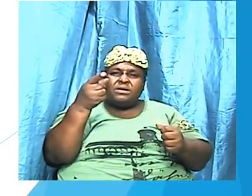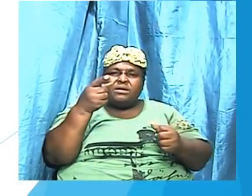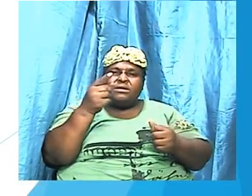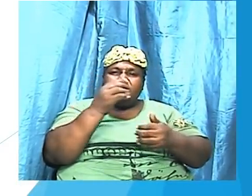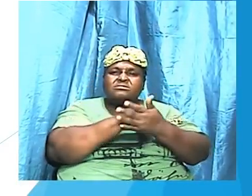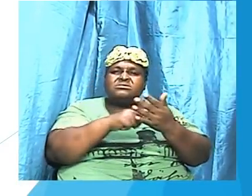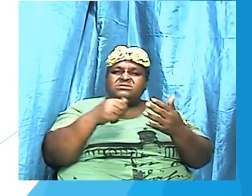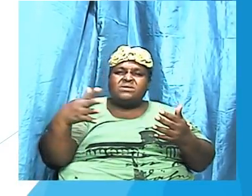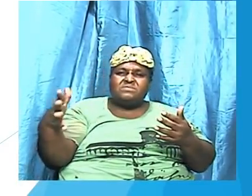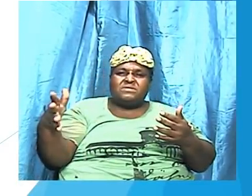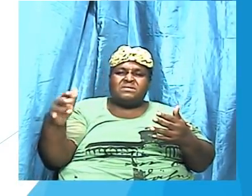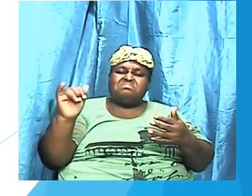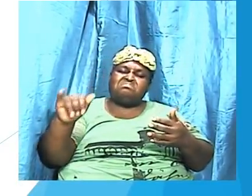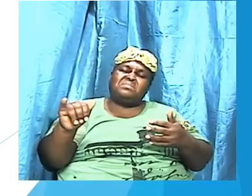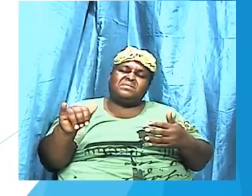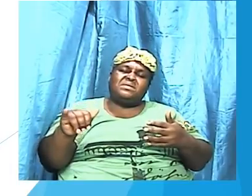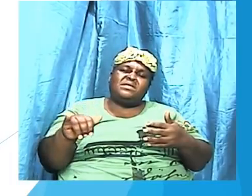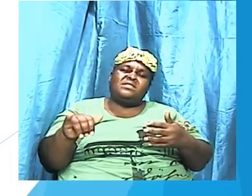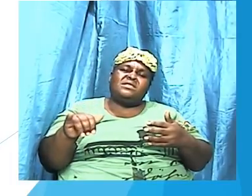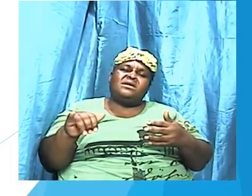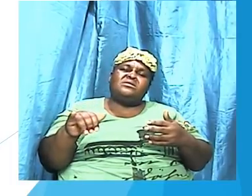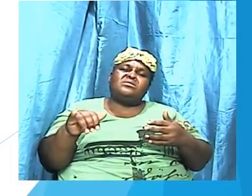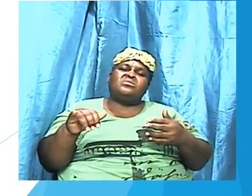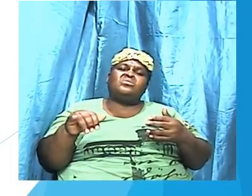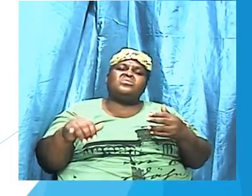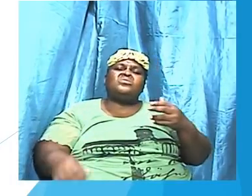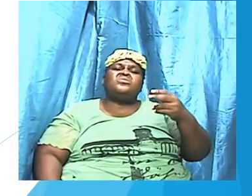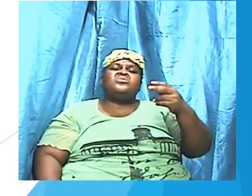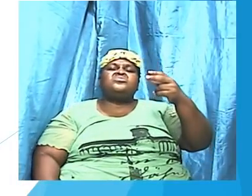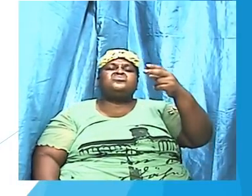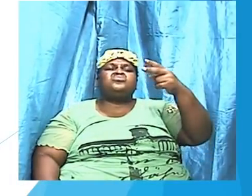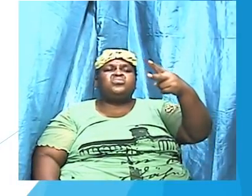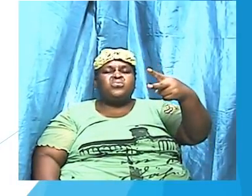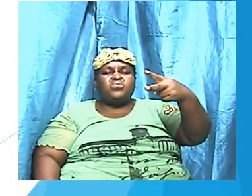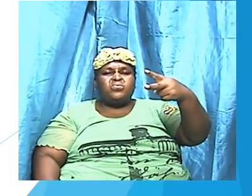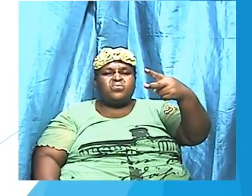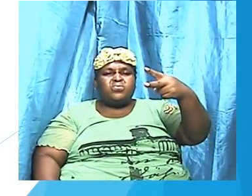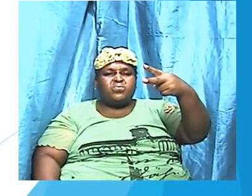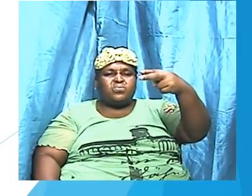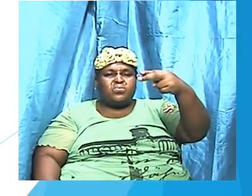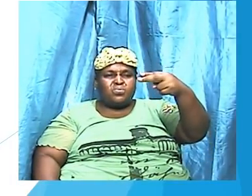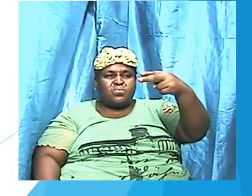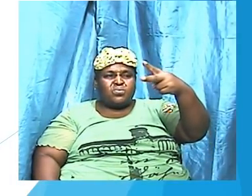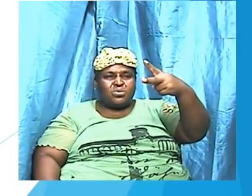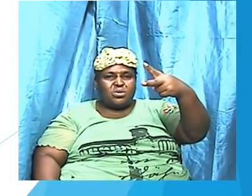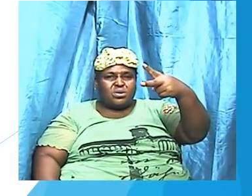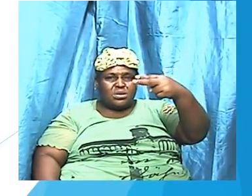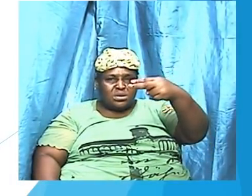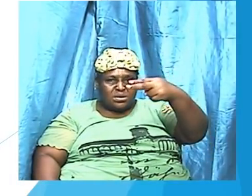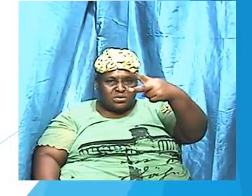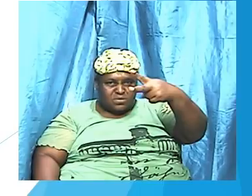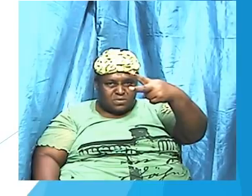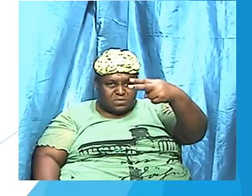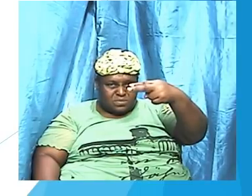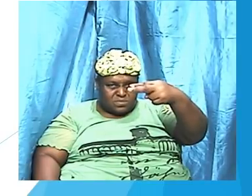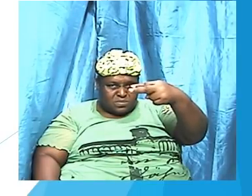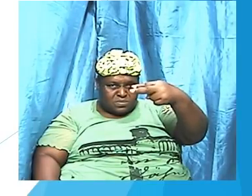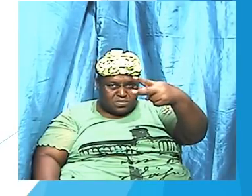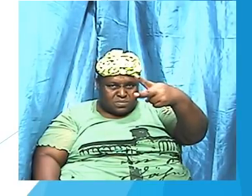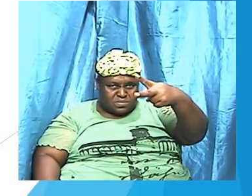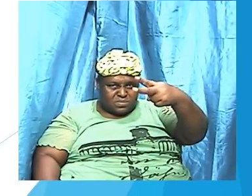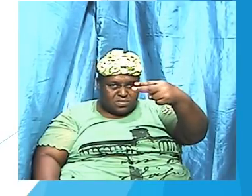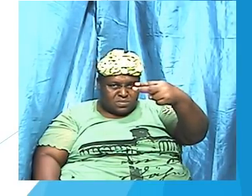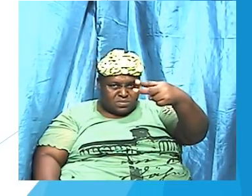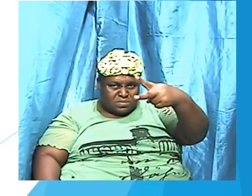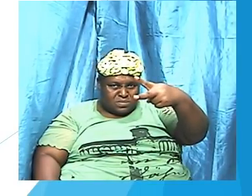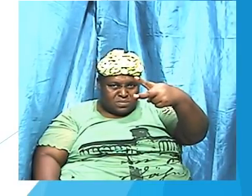that is two mouthed and I want us to take time and grasp that so